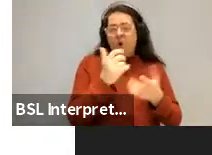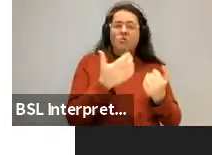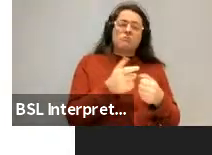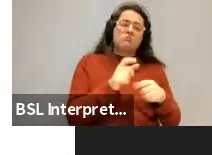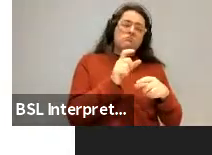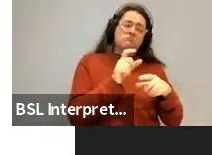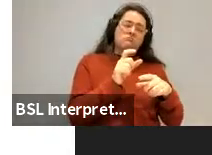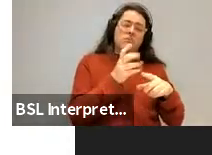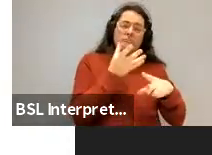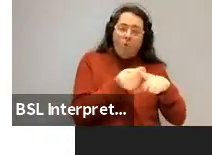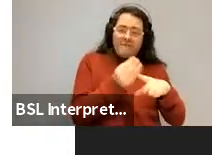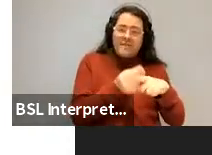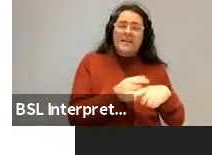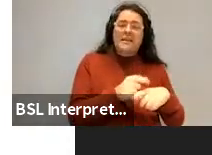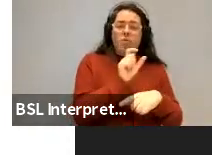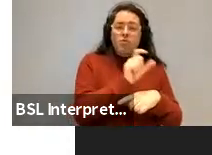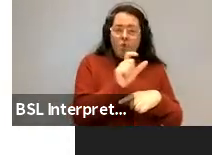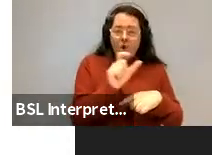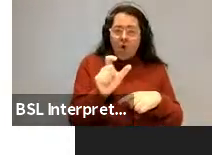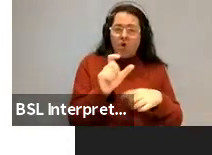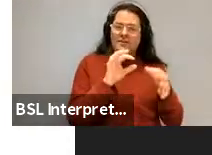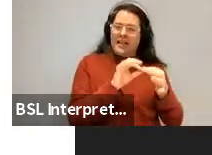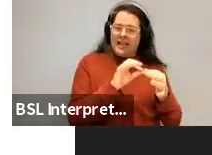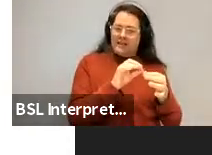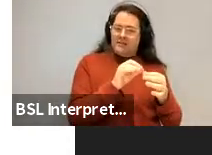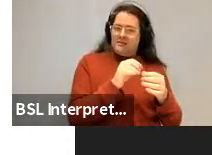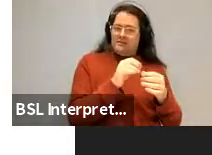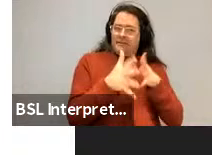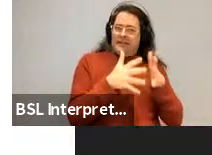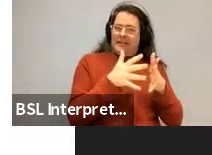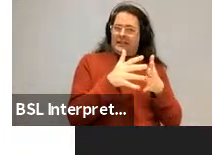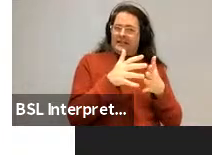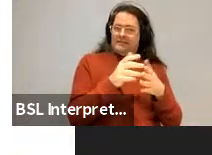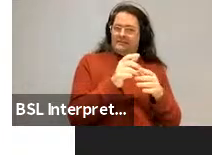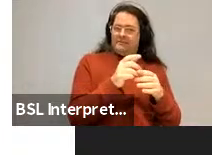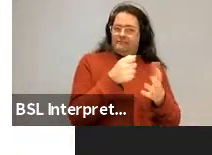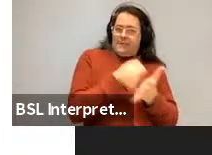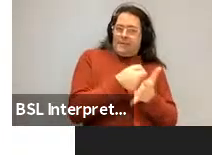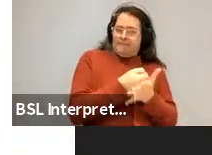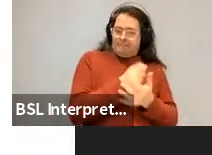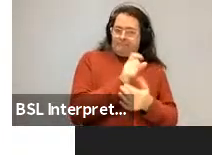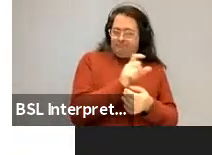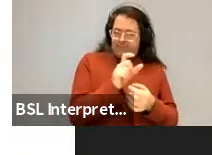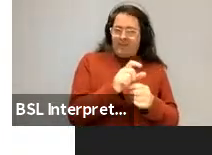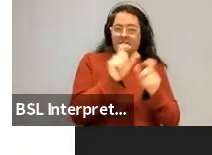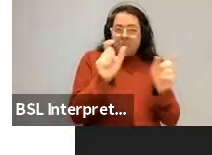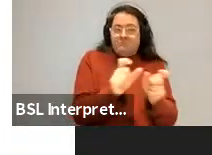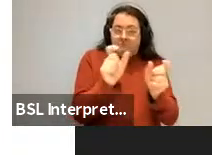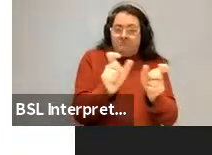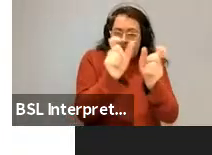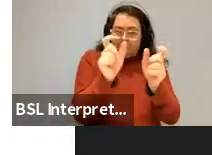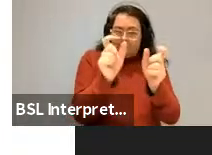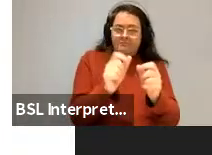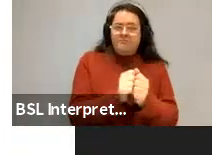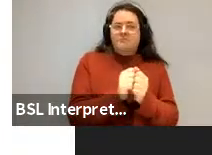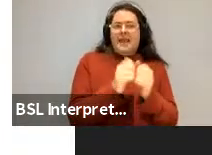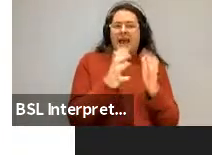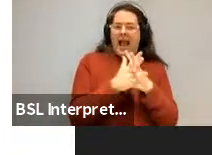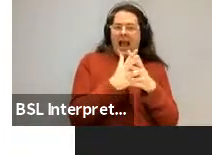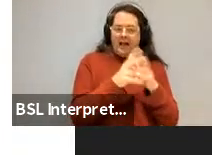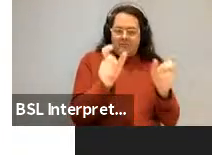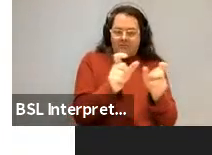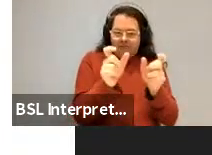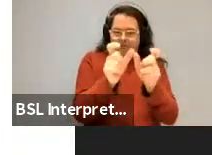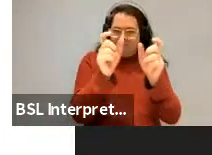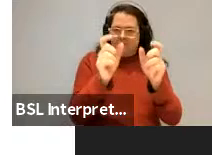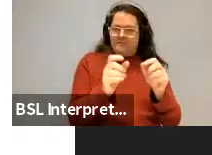which are associated with minimal meaning, and we have combinations of those, rules of compositionality, each